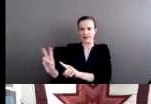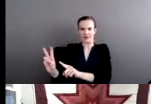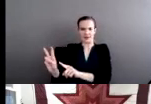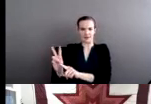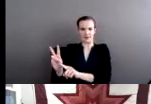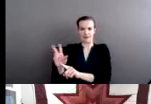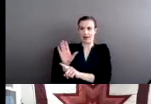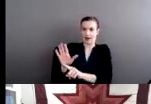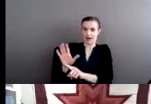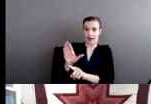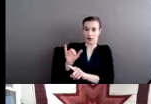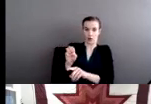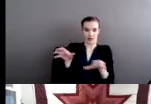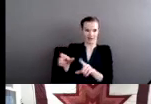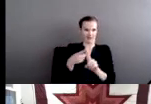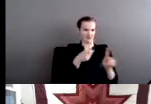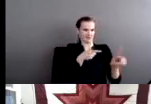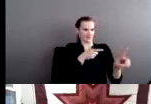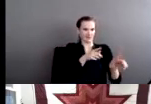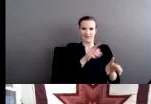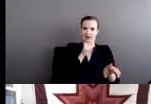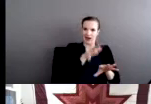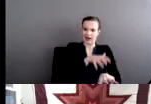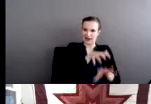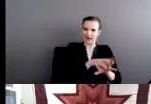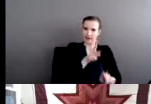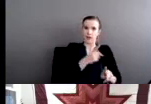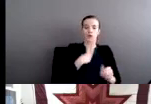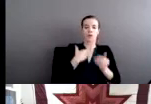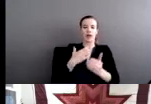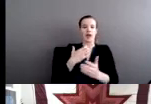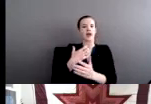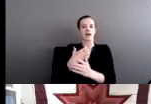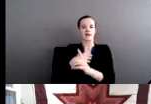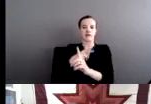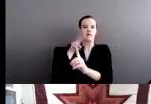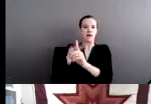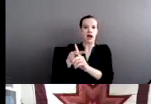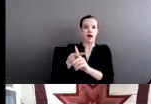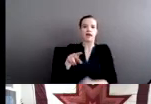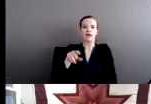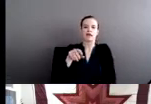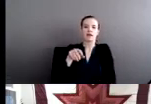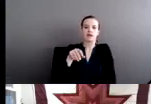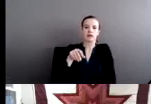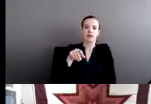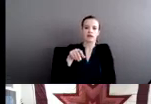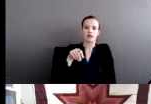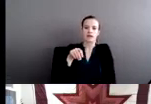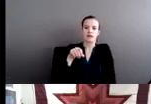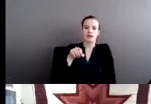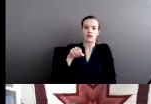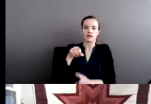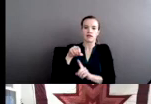So we decided to file what's called an amicus brief. We're not actually party to the case, but we have something to say about it that